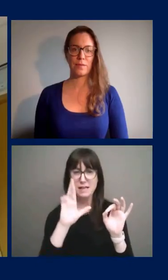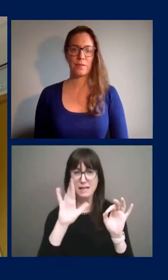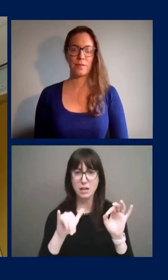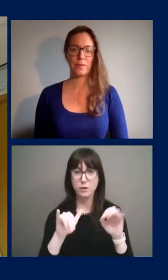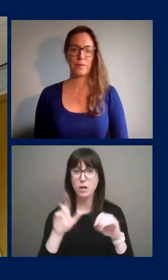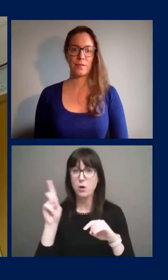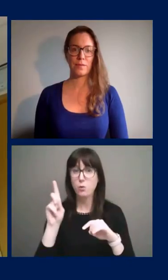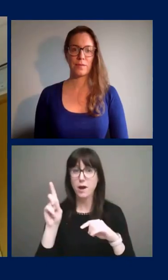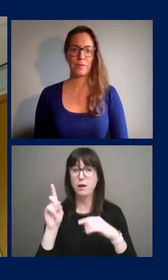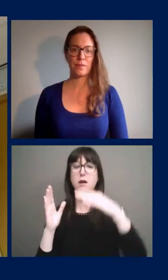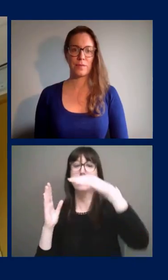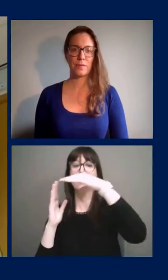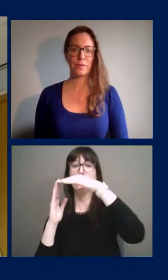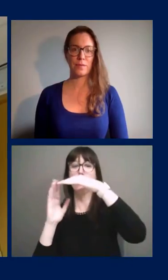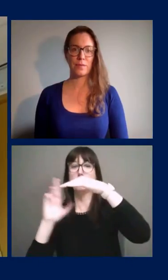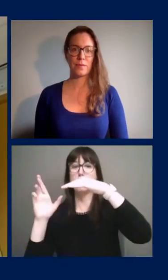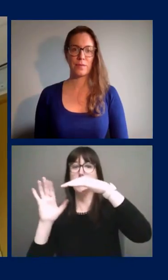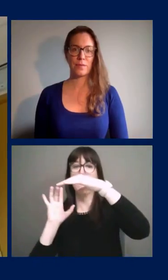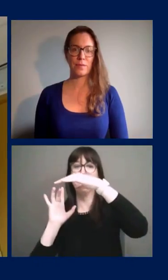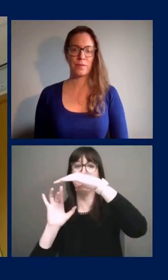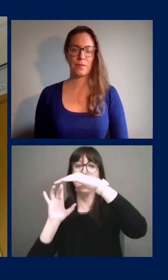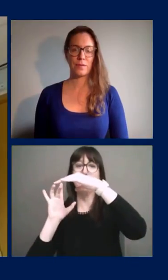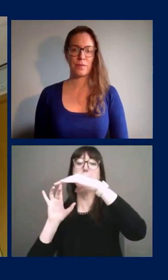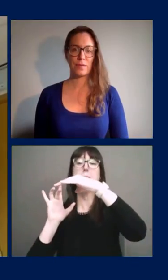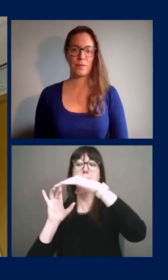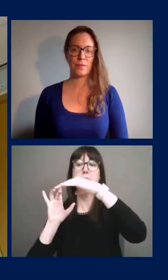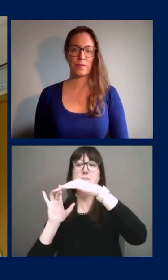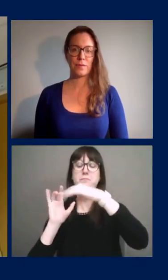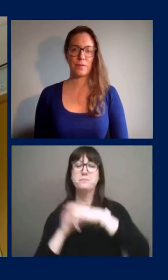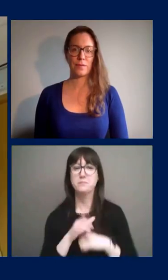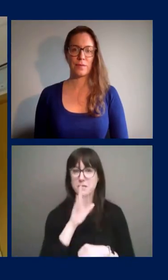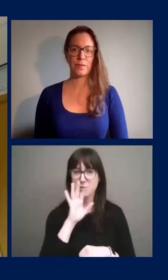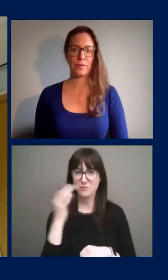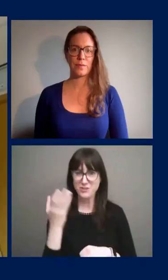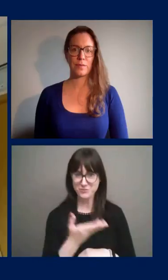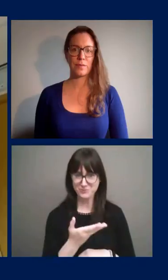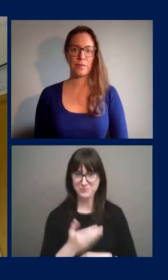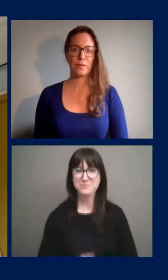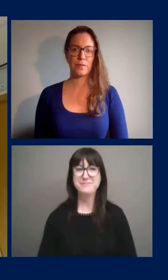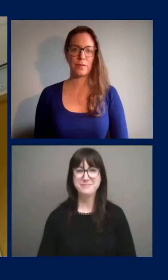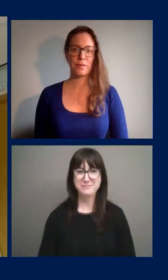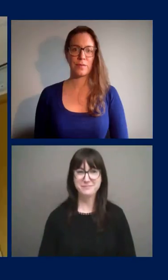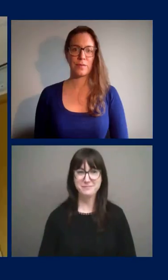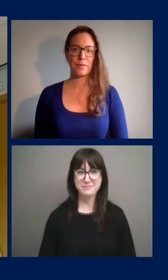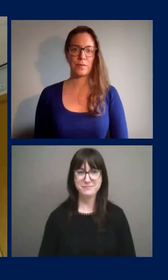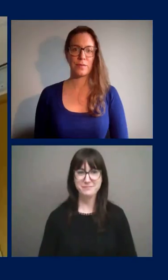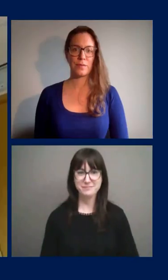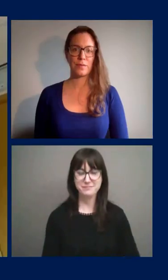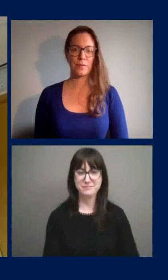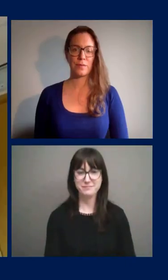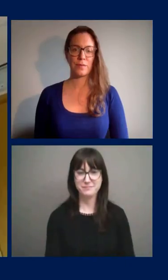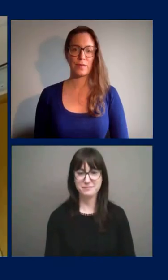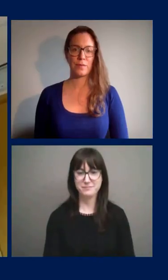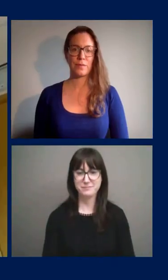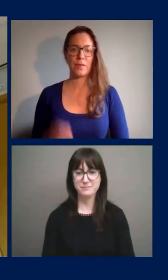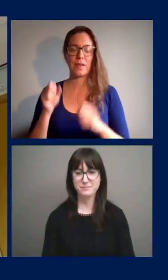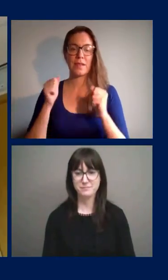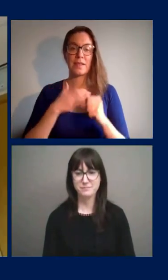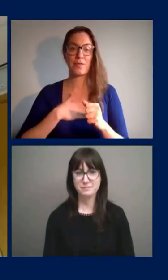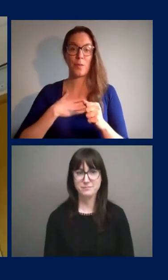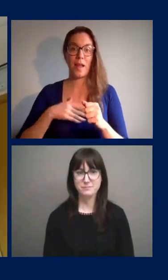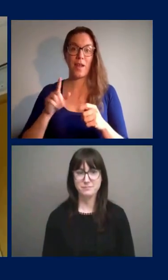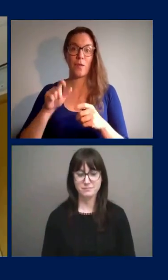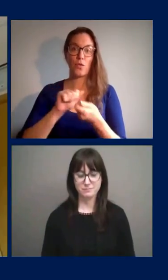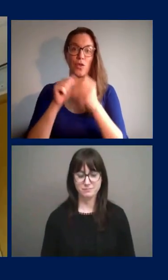in the top right corner of the Zoom video screen. Veillez changer votre écran en mode speaker en anglais pour pouvoir mieux voir les portes paroles.